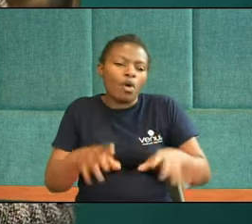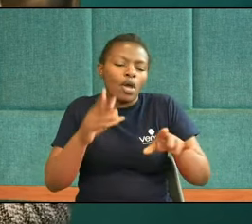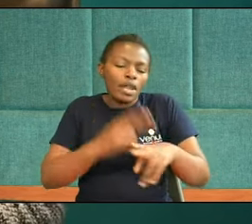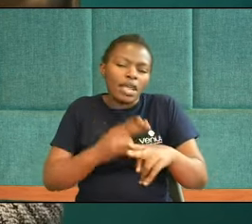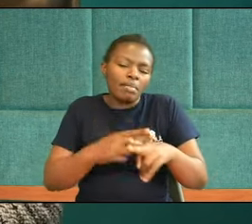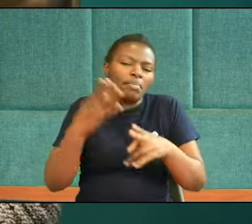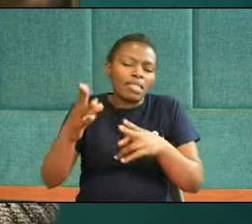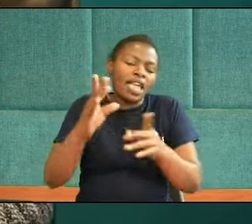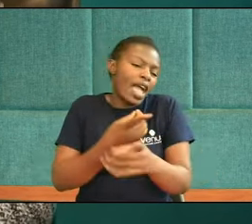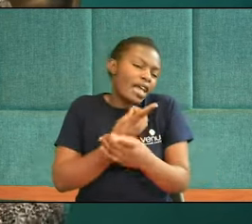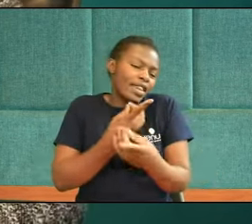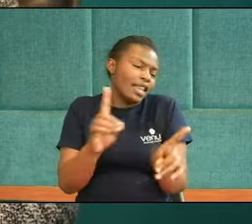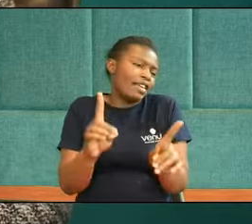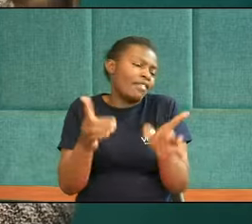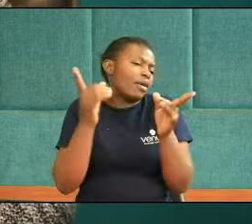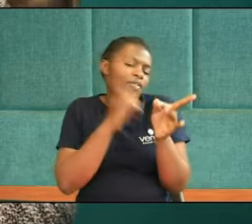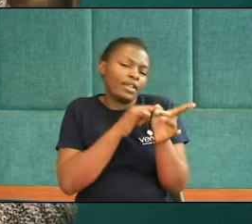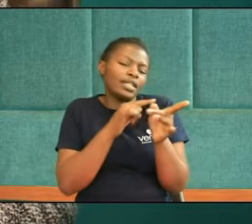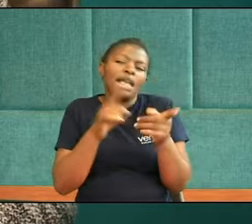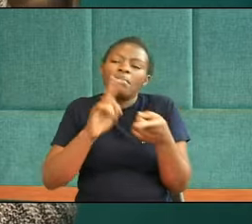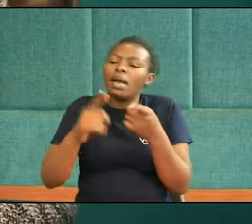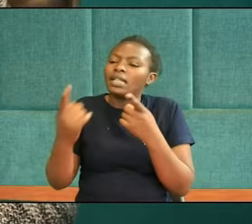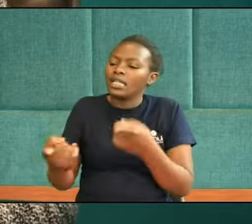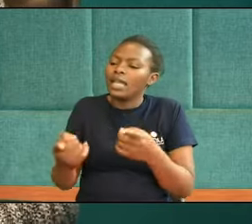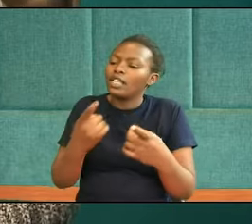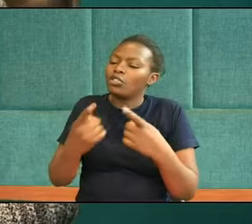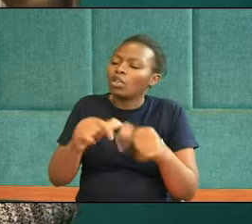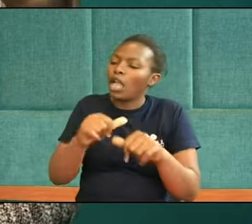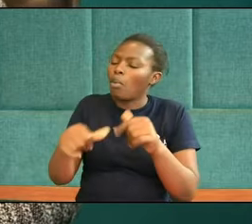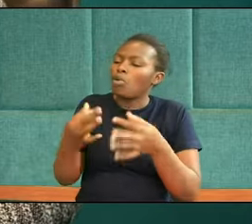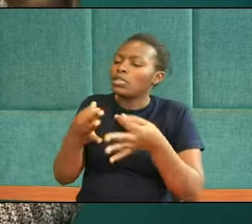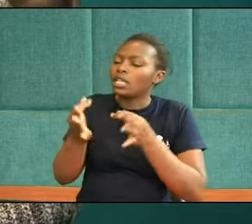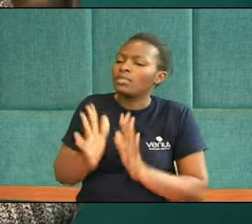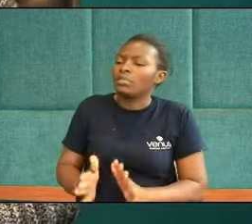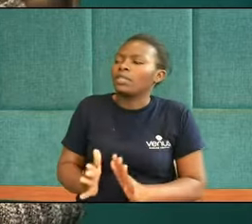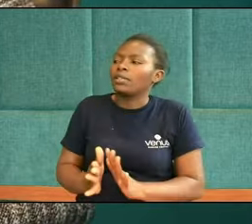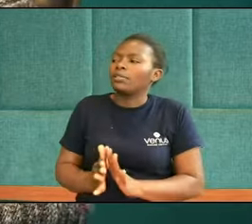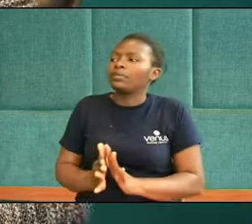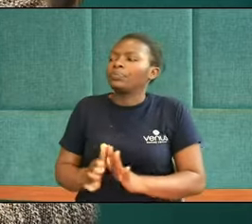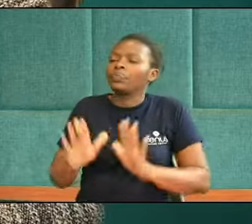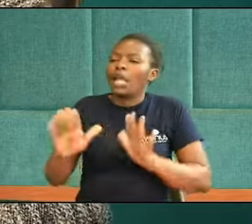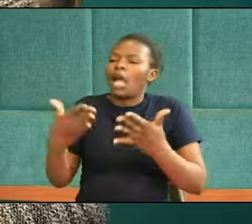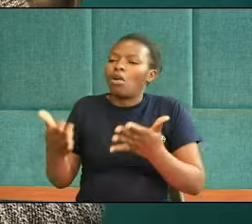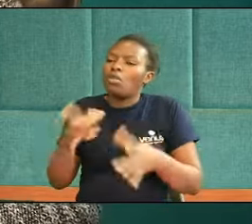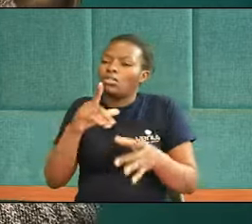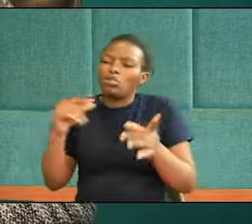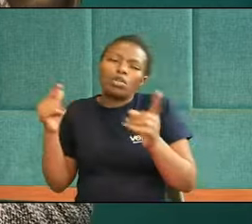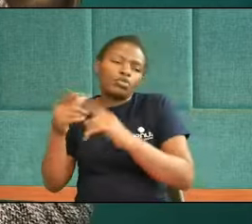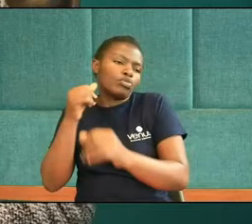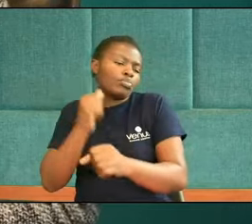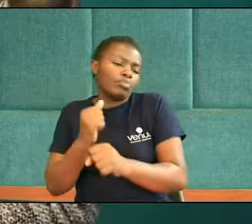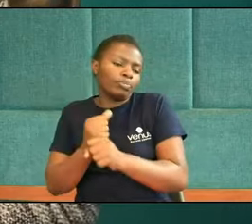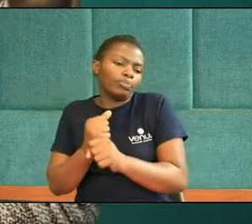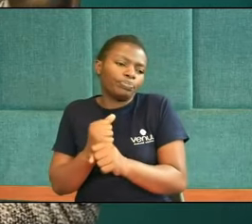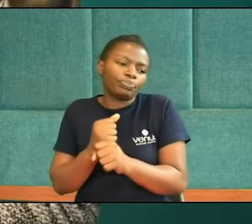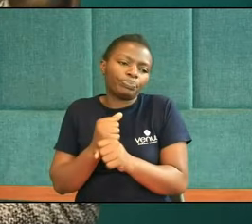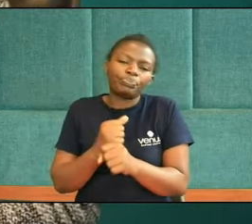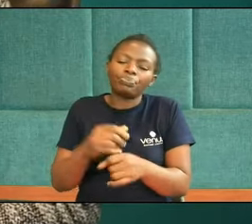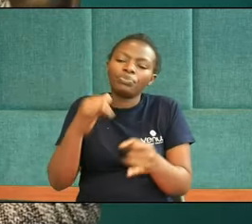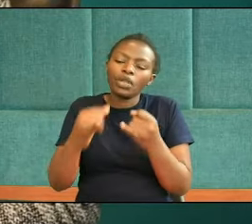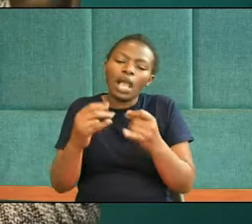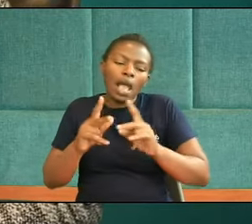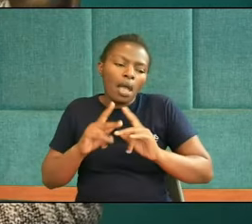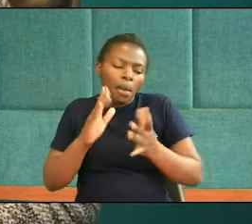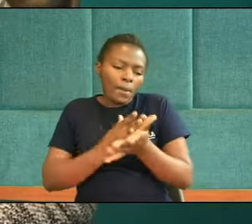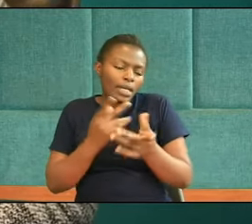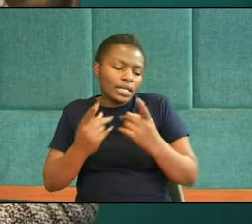the book Will be delivered So here It's talking about Judgment And How it's going to be And The last part says